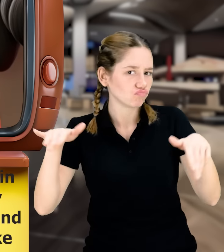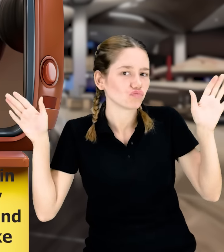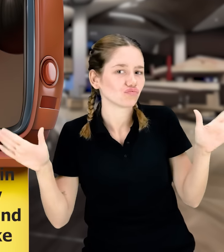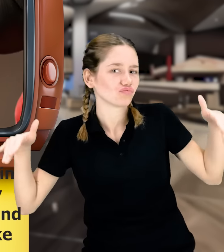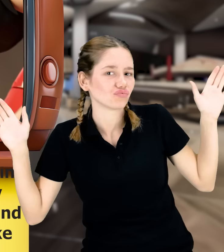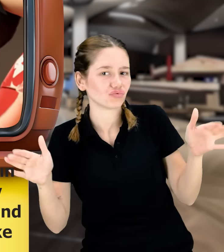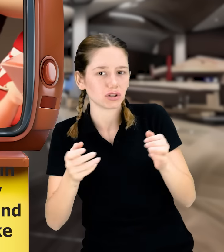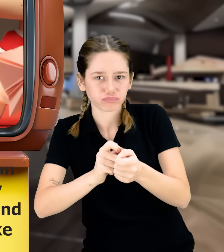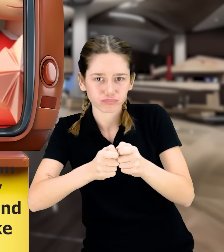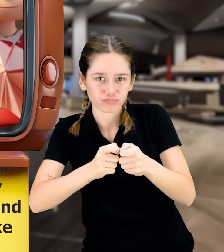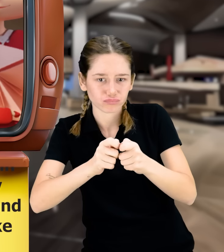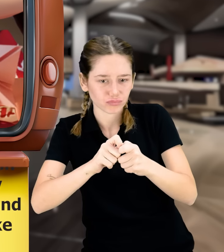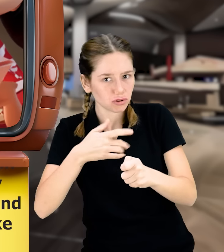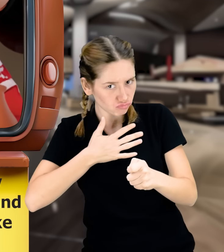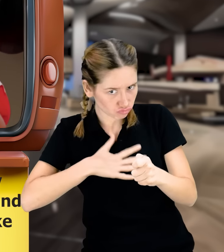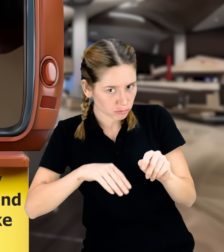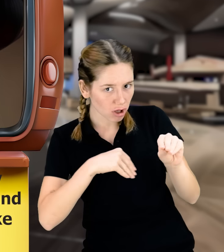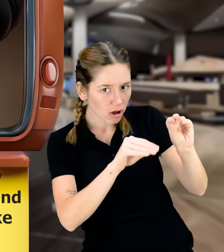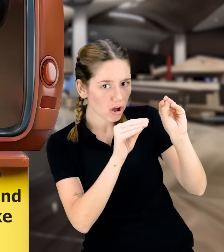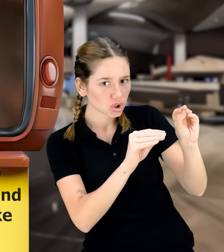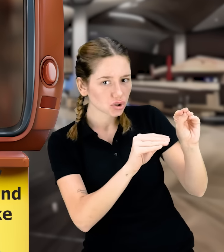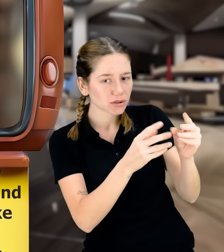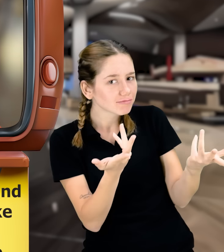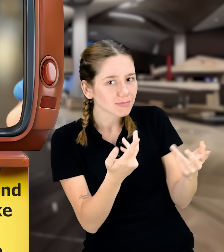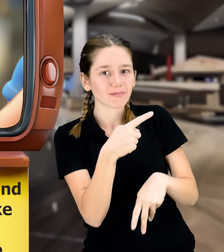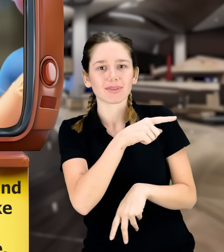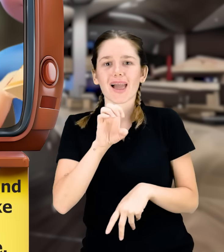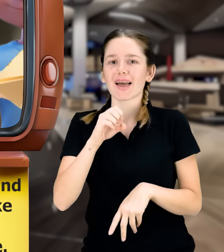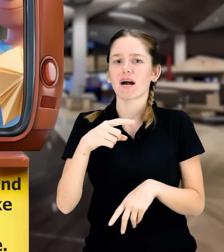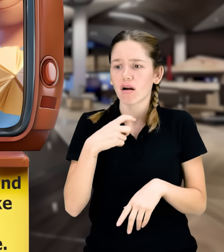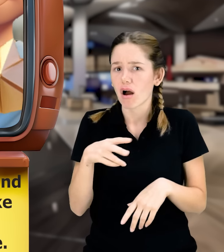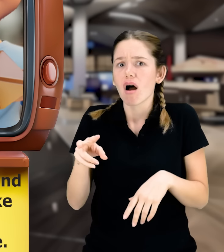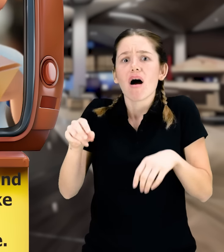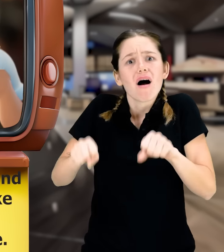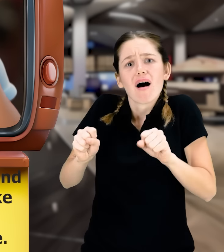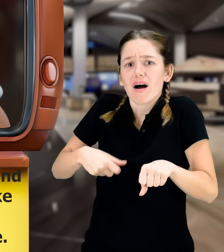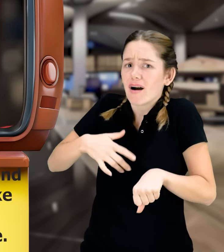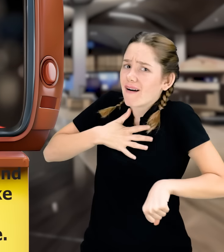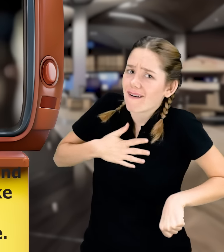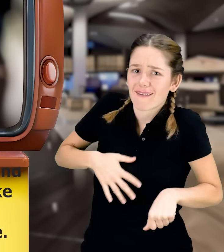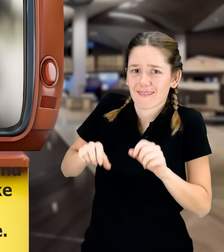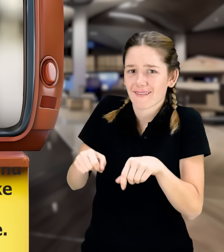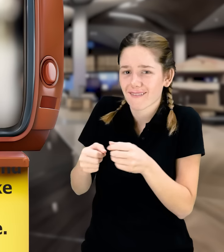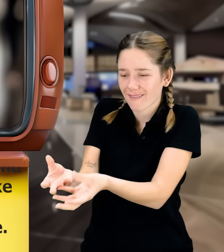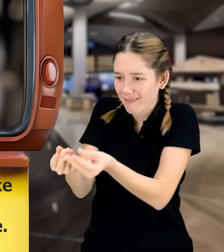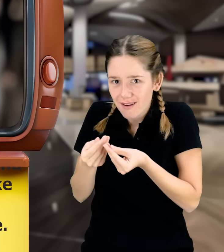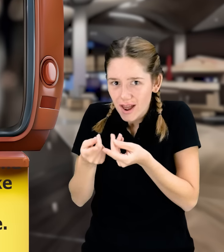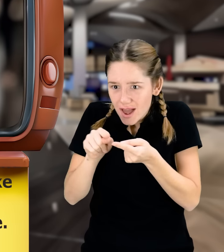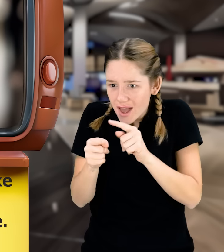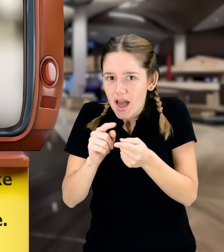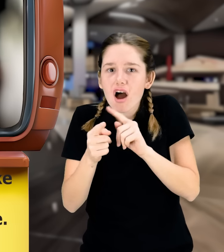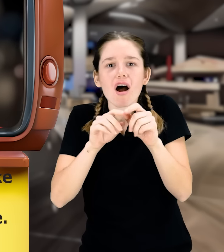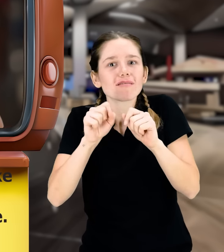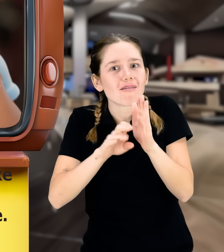transformed into a tiny bird. Sakura wanted to teach him. And after a while, Ege